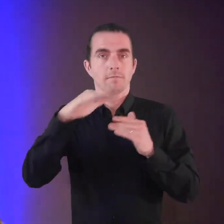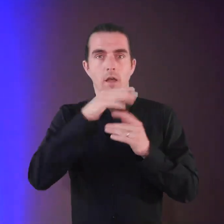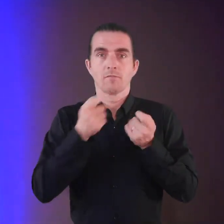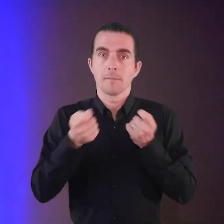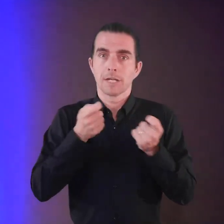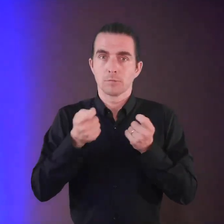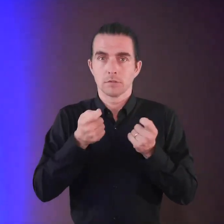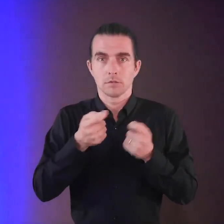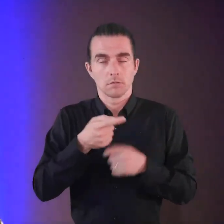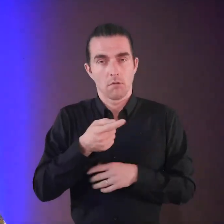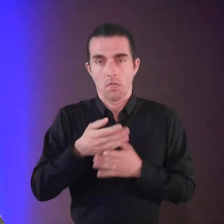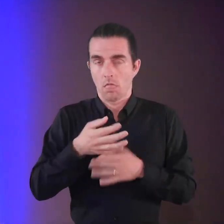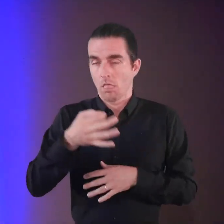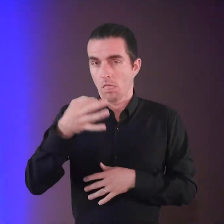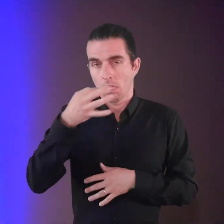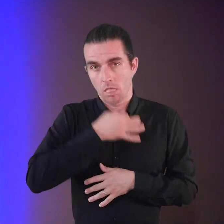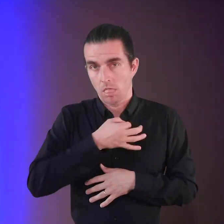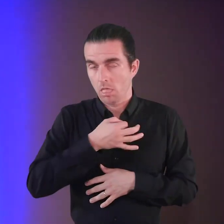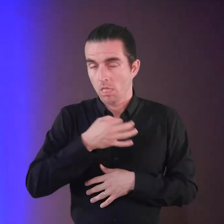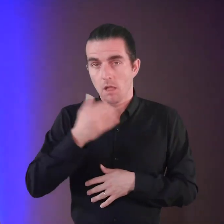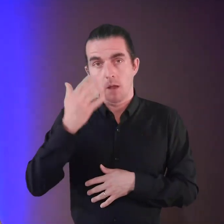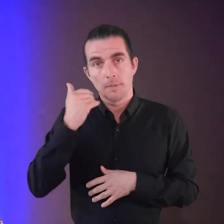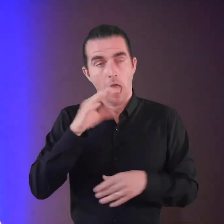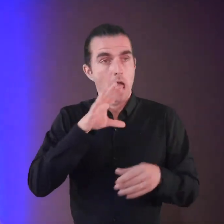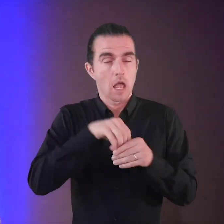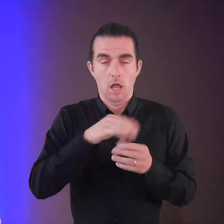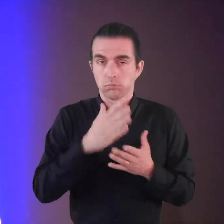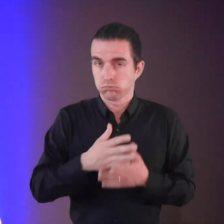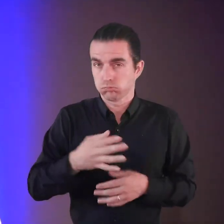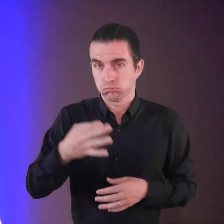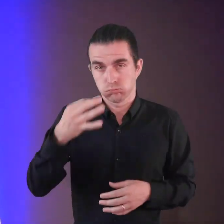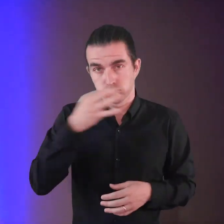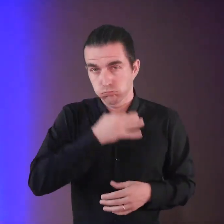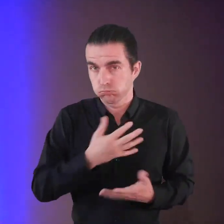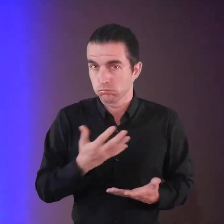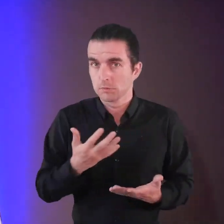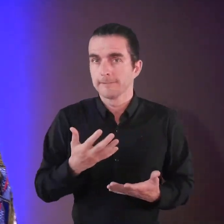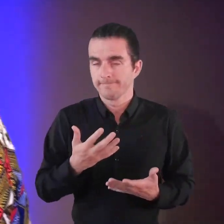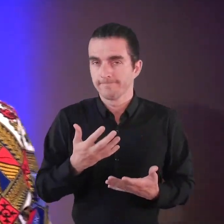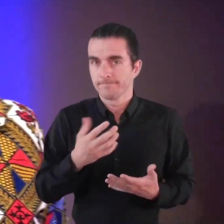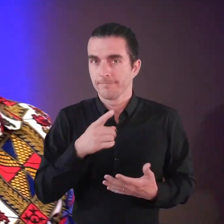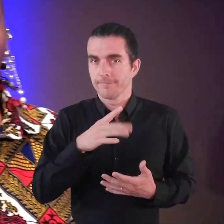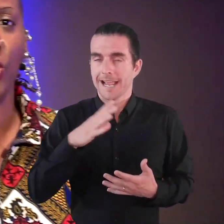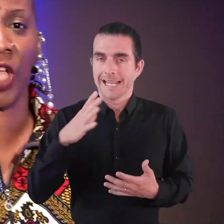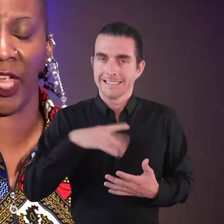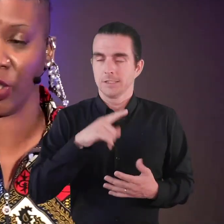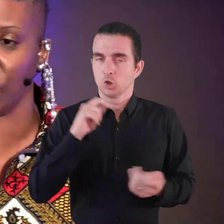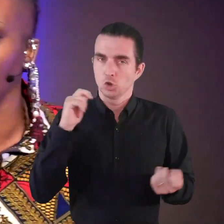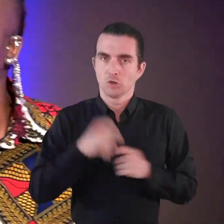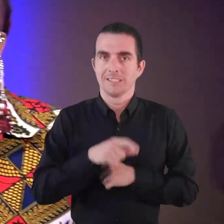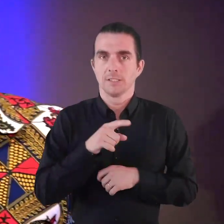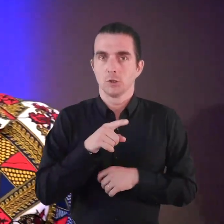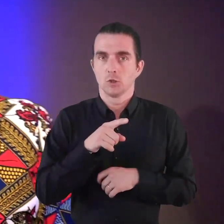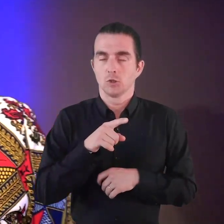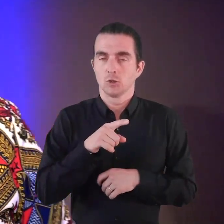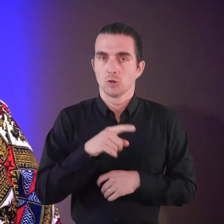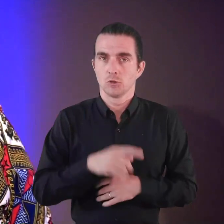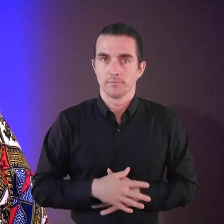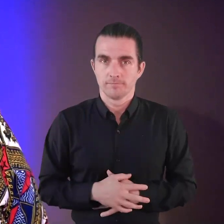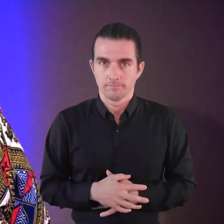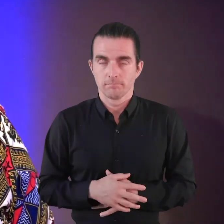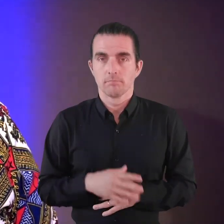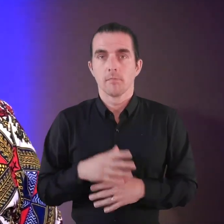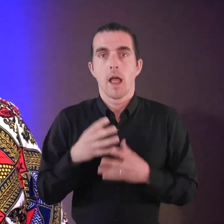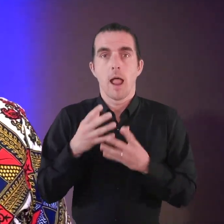management level, has minimal black representation. The level at which real change could be made,